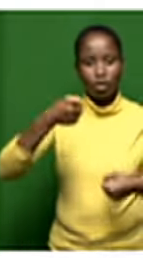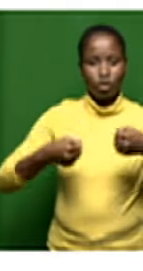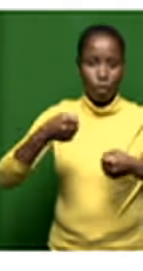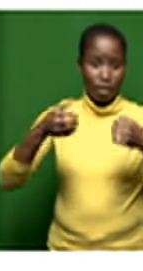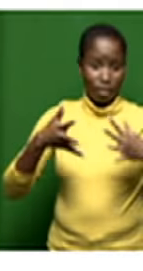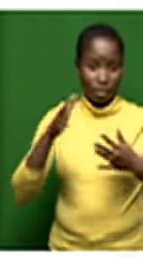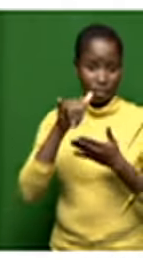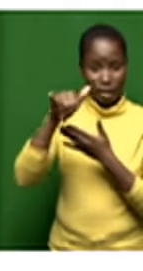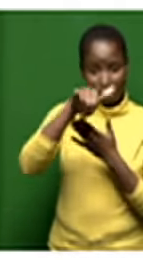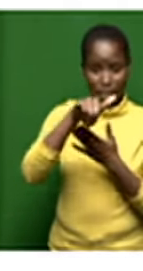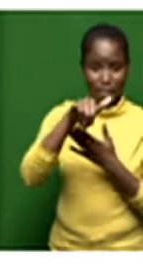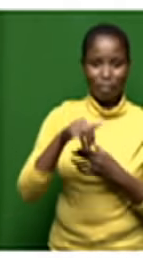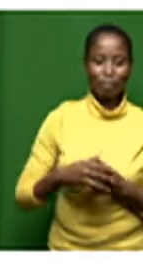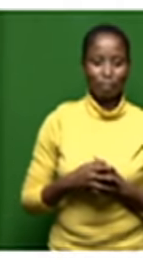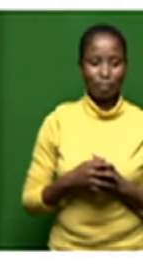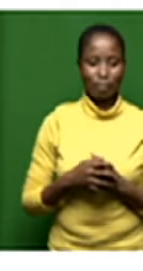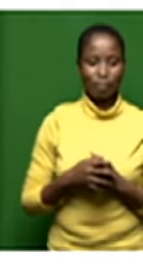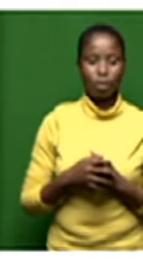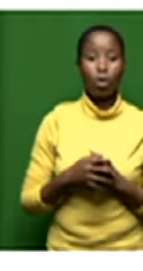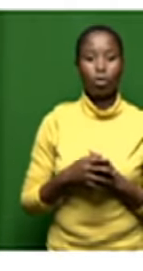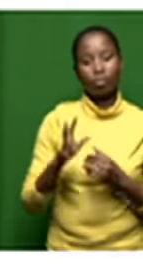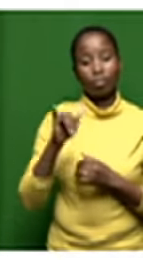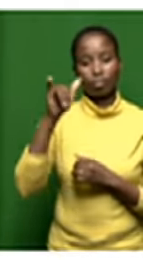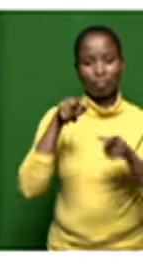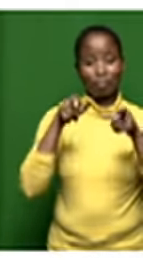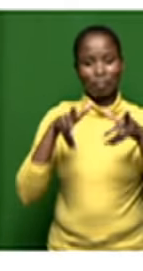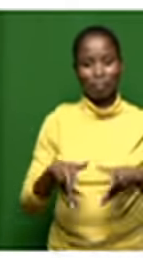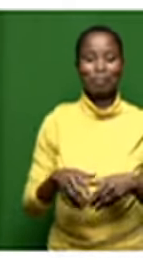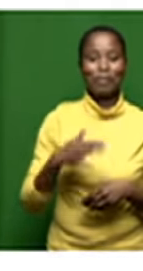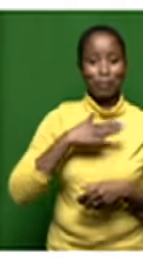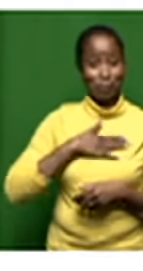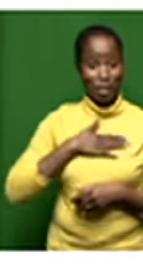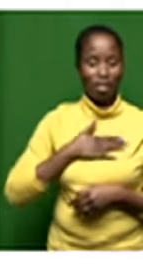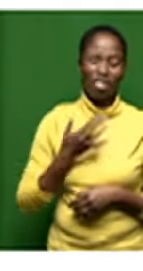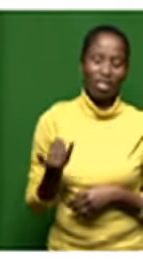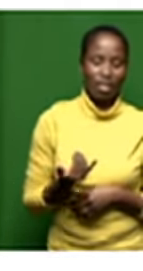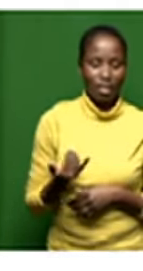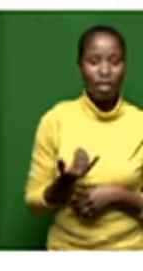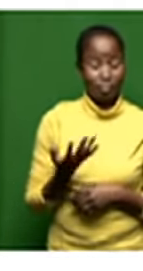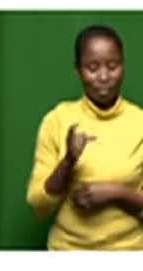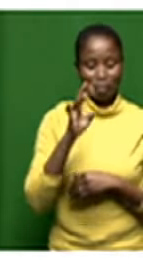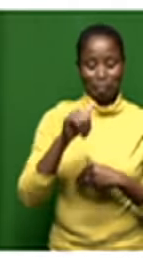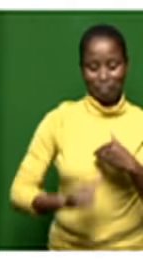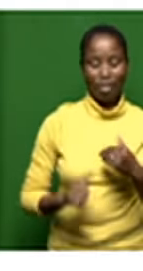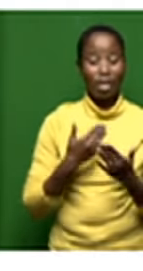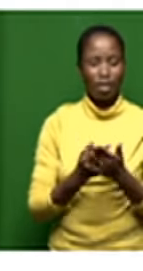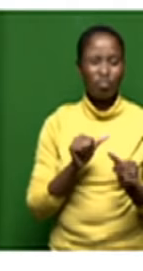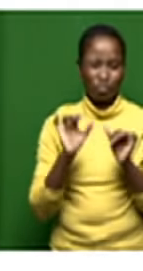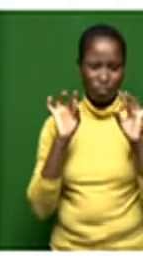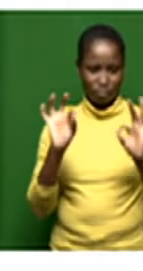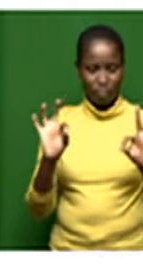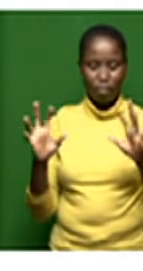for the entity as you can imagine we've been on the ground for quite some time so we felt that um you know september will be much more better